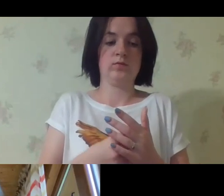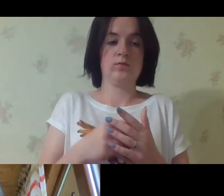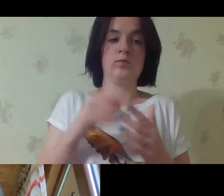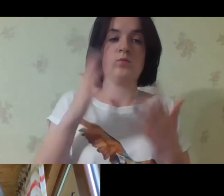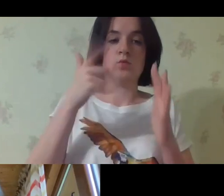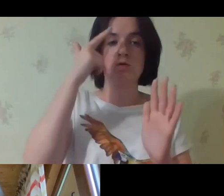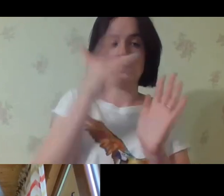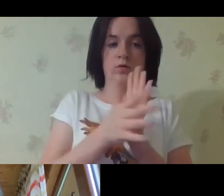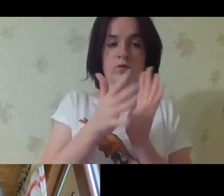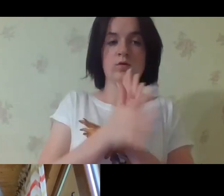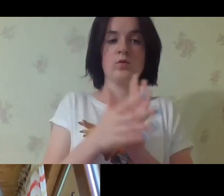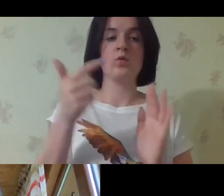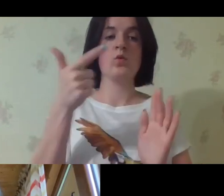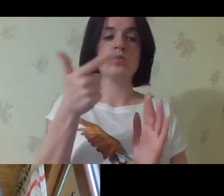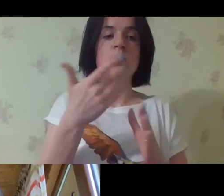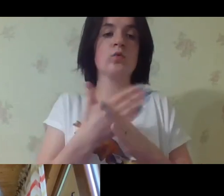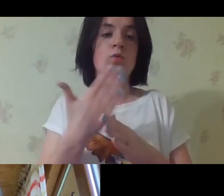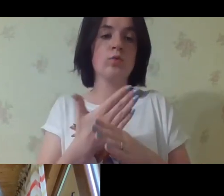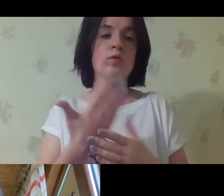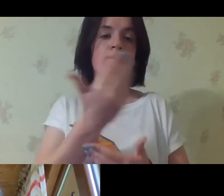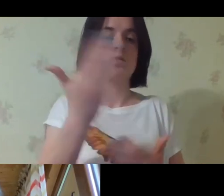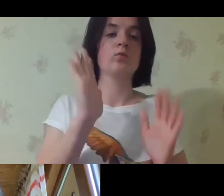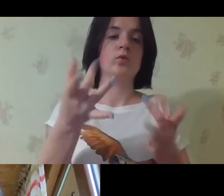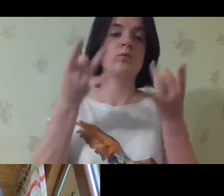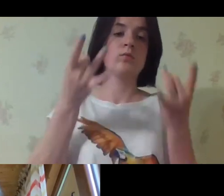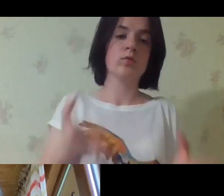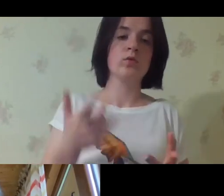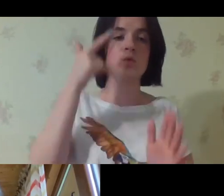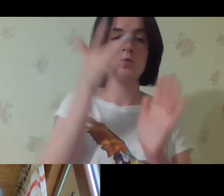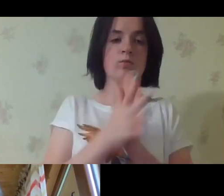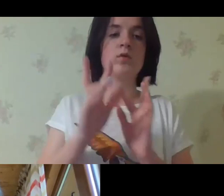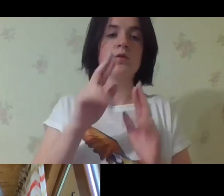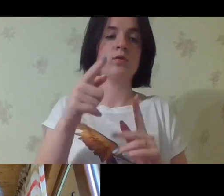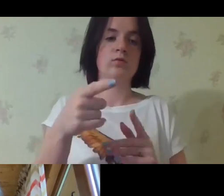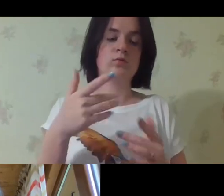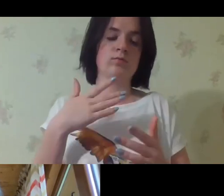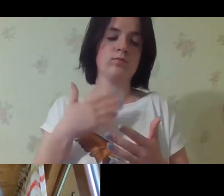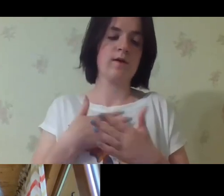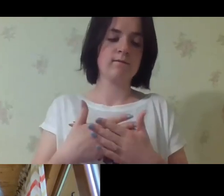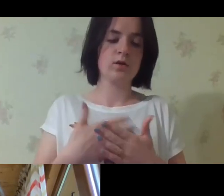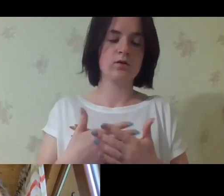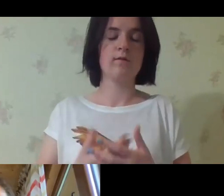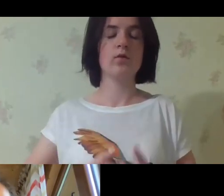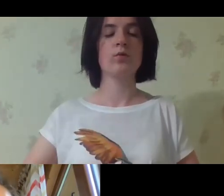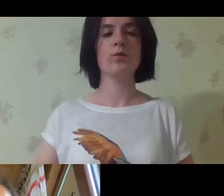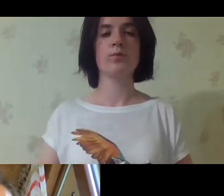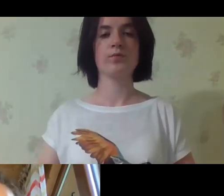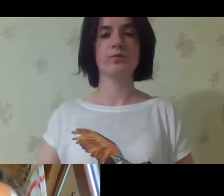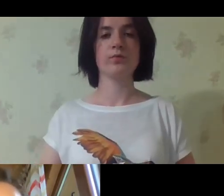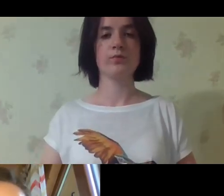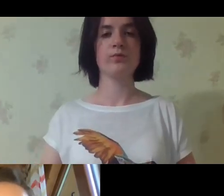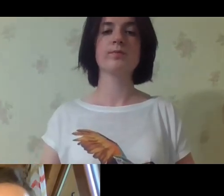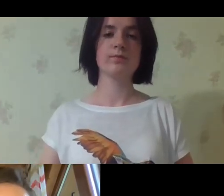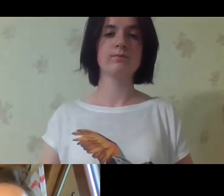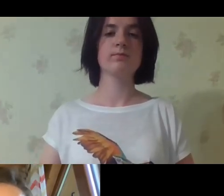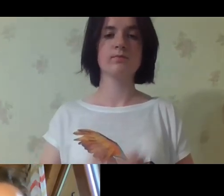And if you count your recipients and understand who you provide the humanitarian aid to, it will be easier for you to understand how